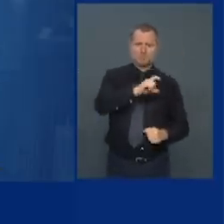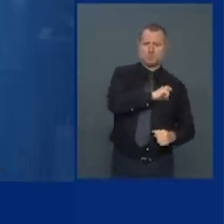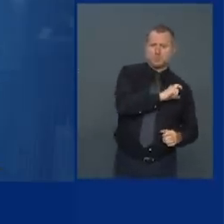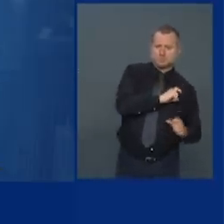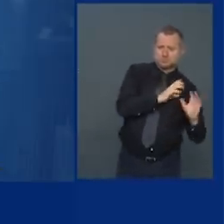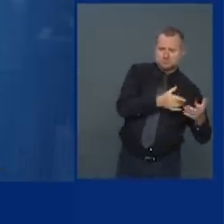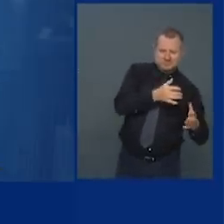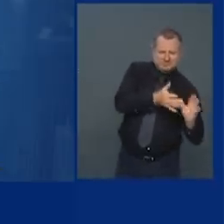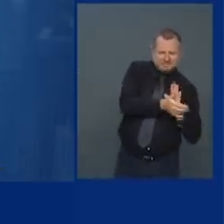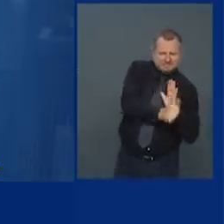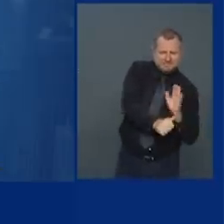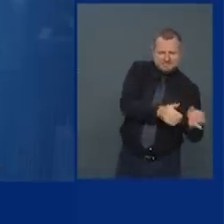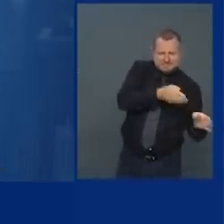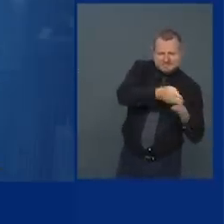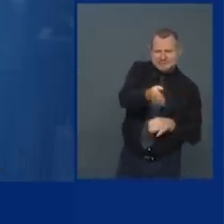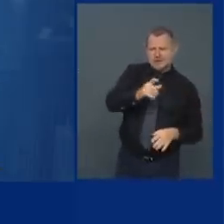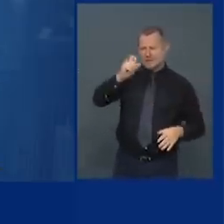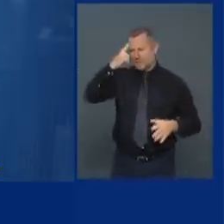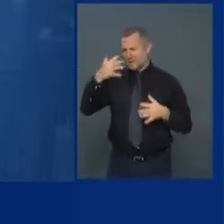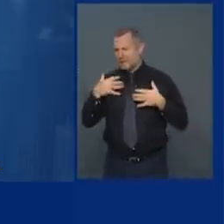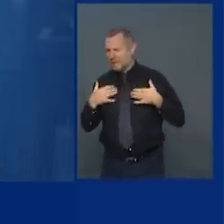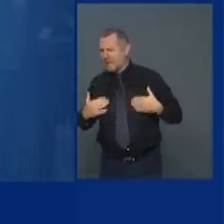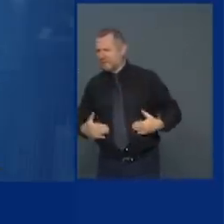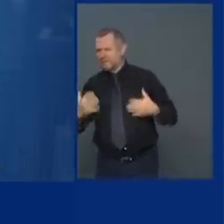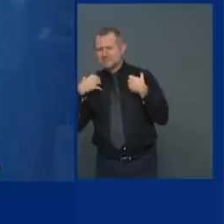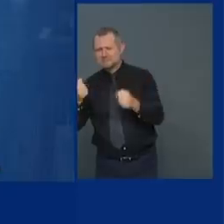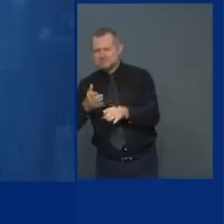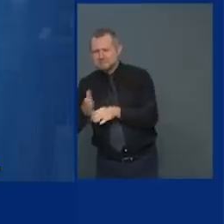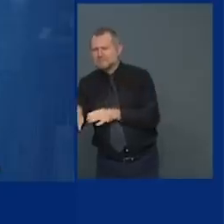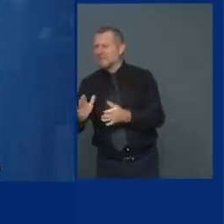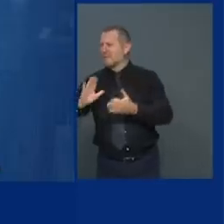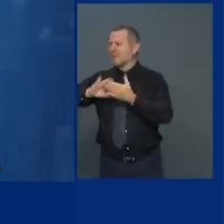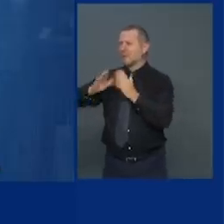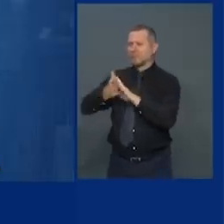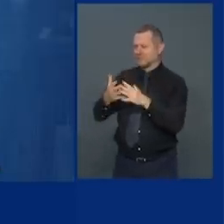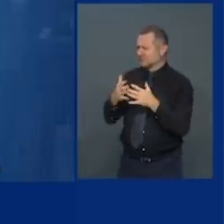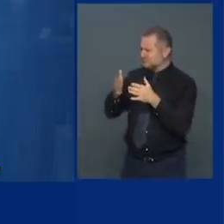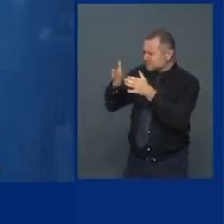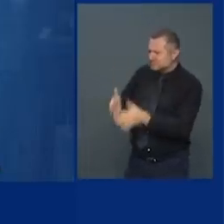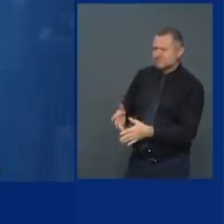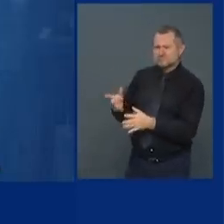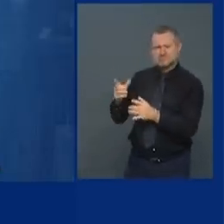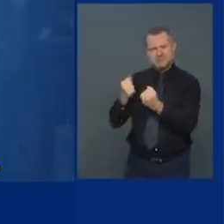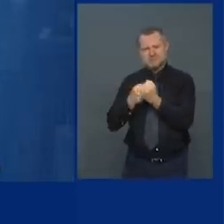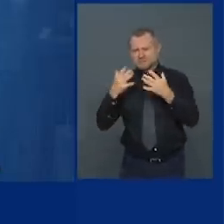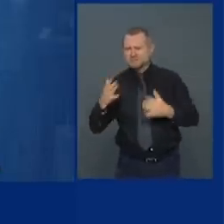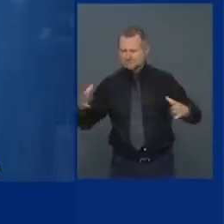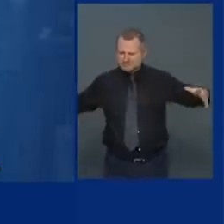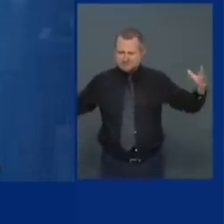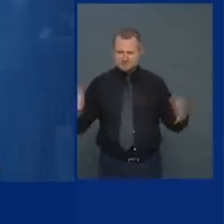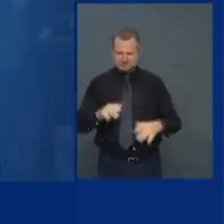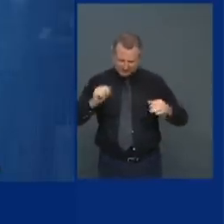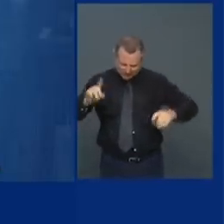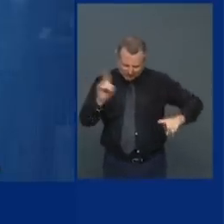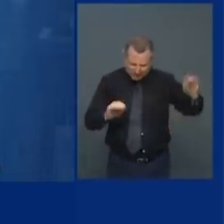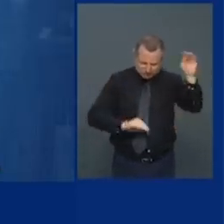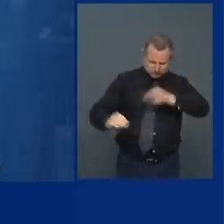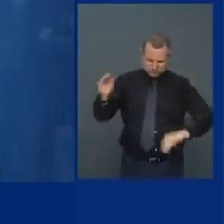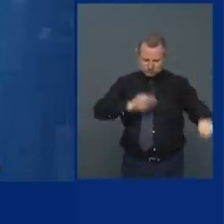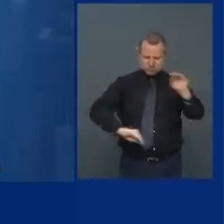community representatives and redesign your public safety plan it can be fun it can be exciting